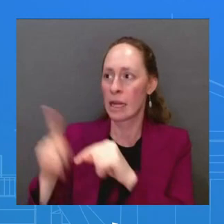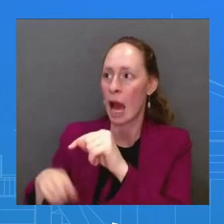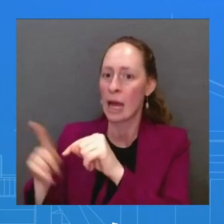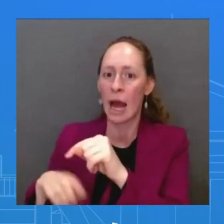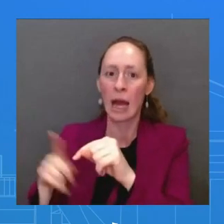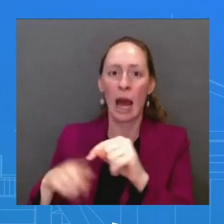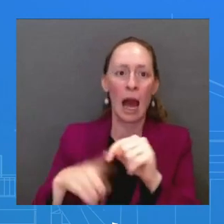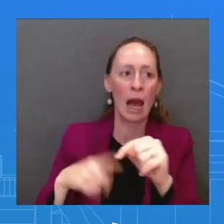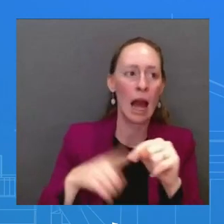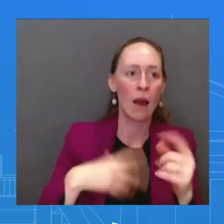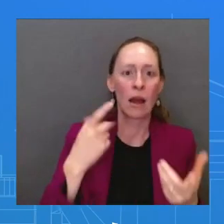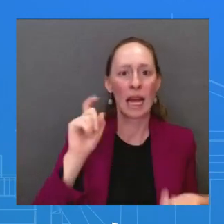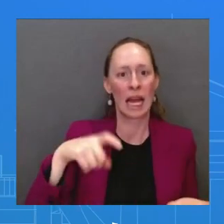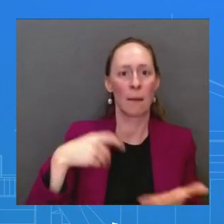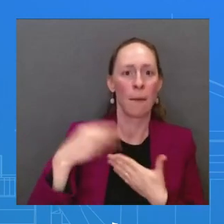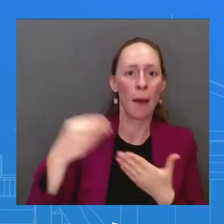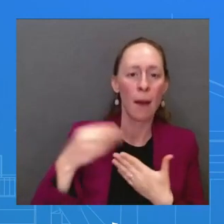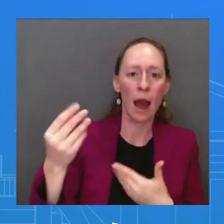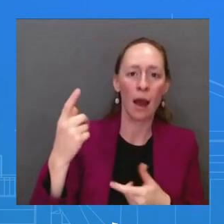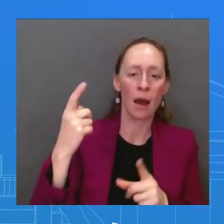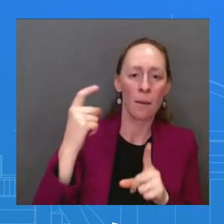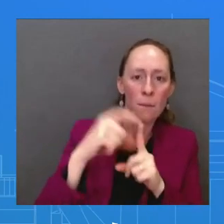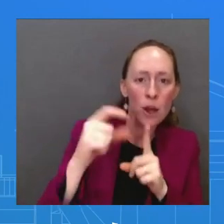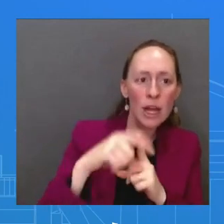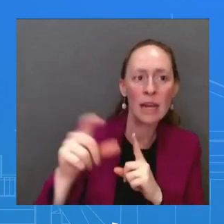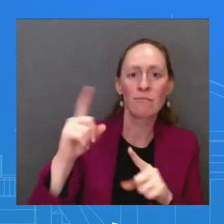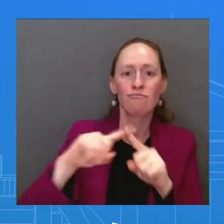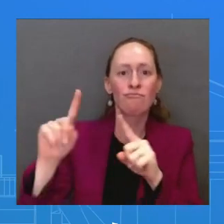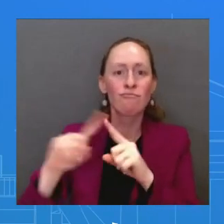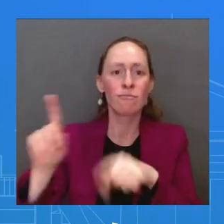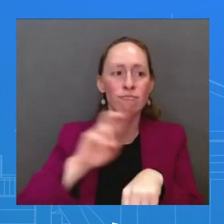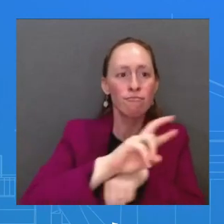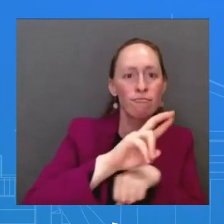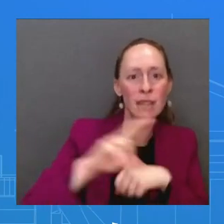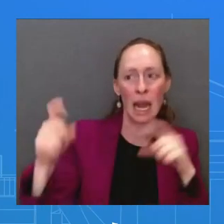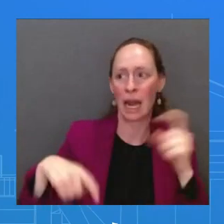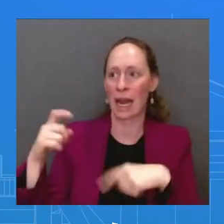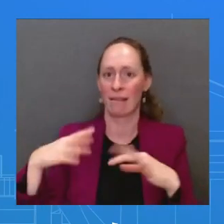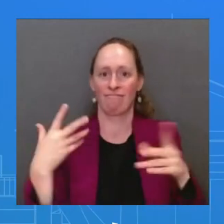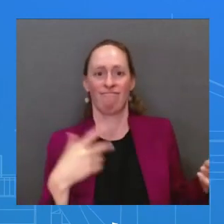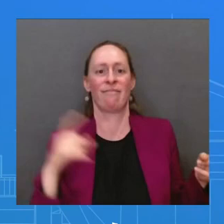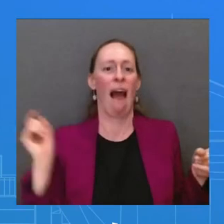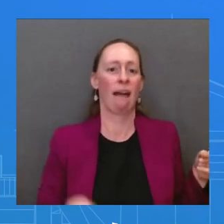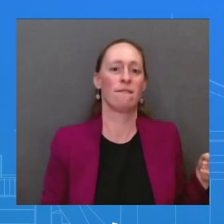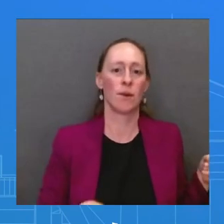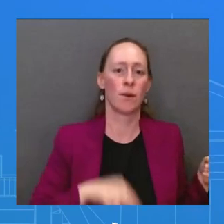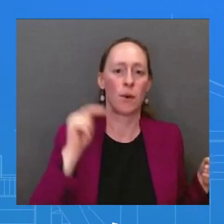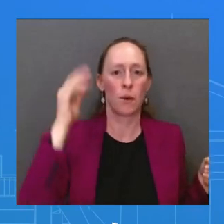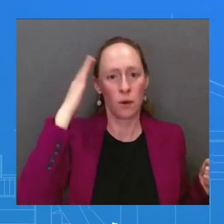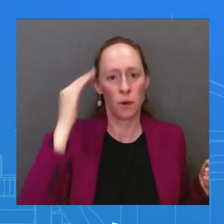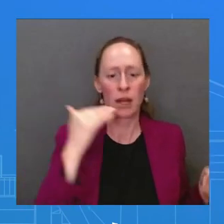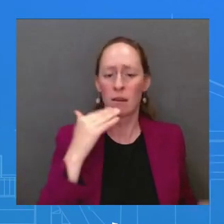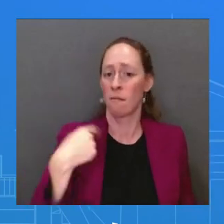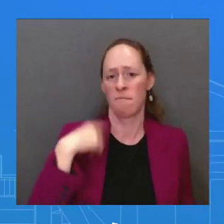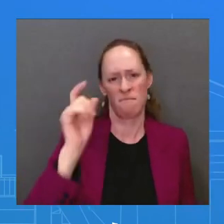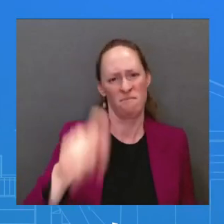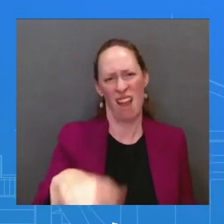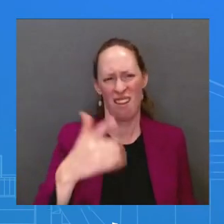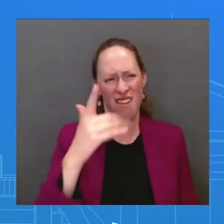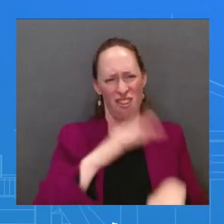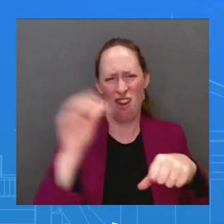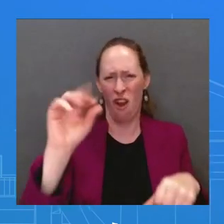going on now, and we will continue to call it out, and we will continue to call on North Korea to abide by its public commitments not to supply